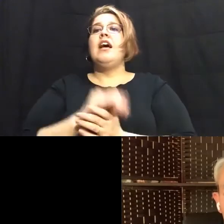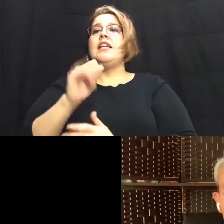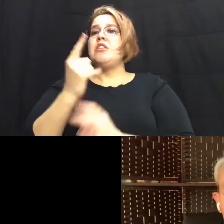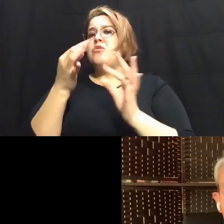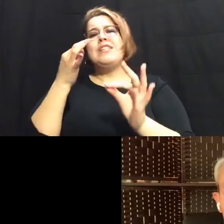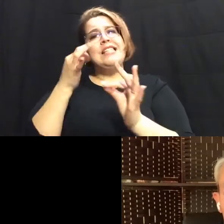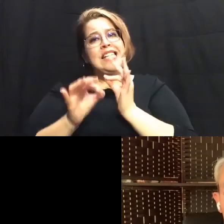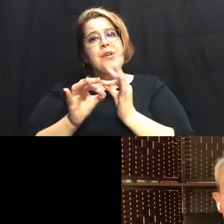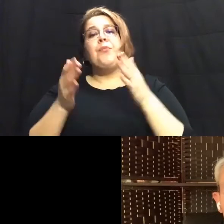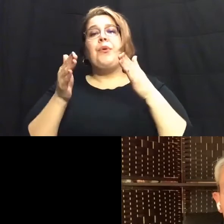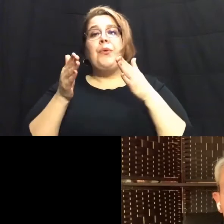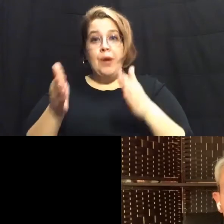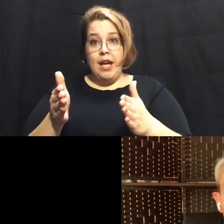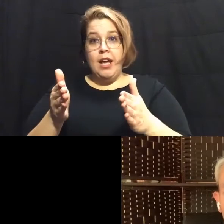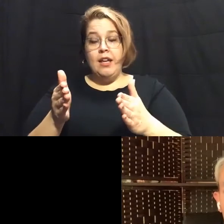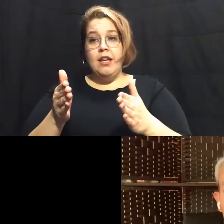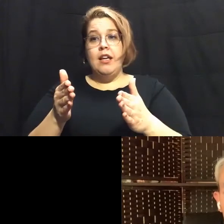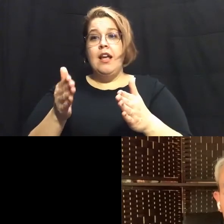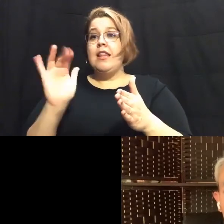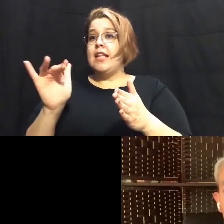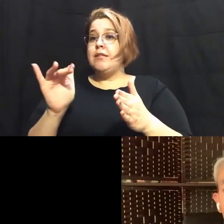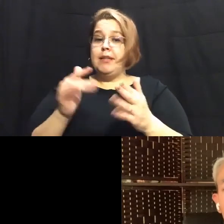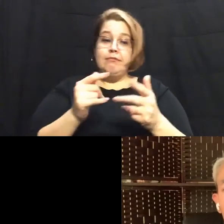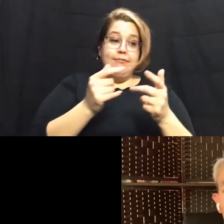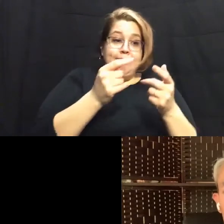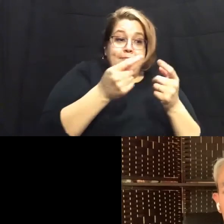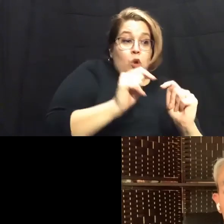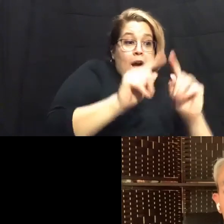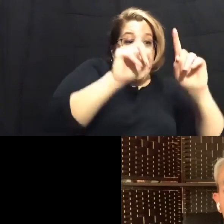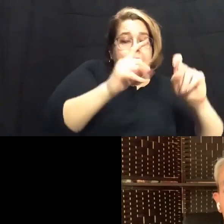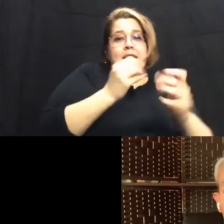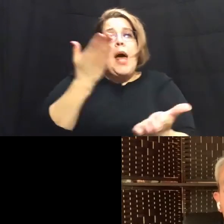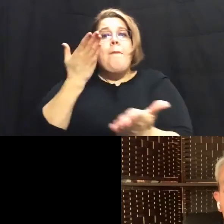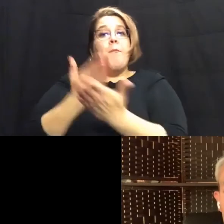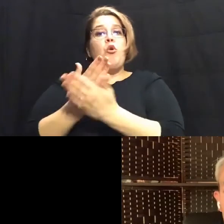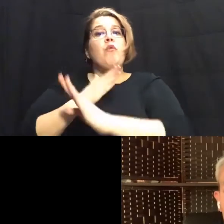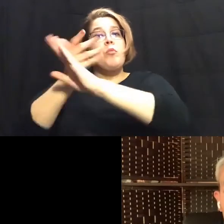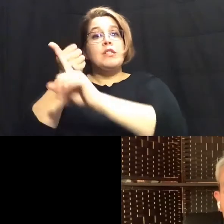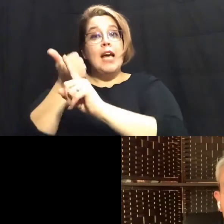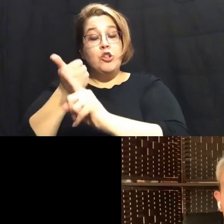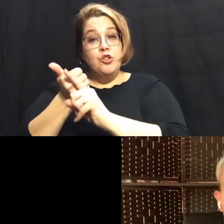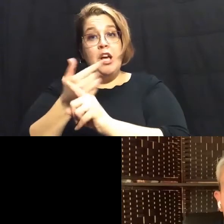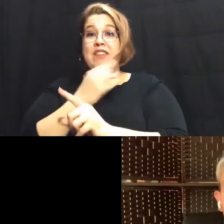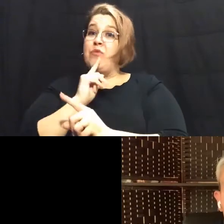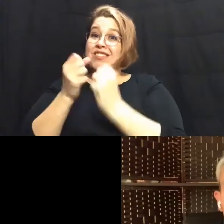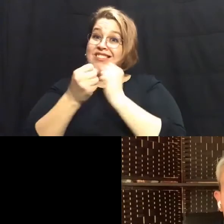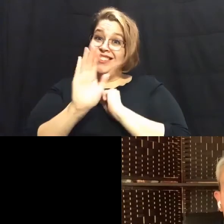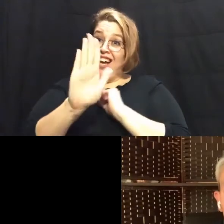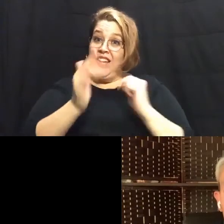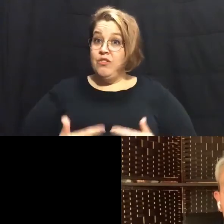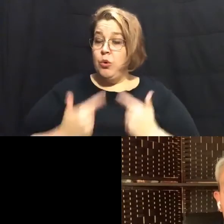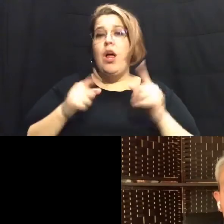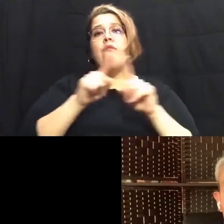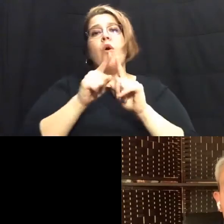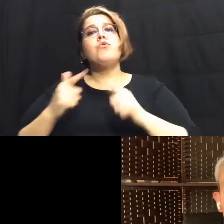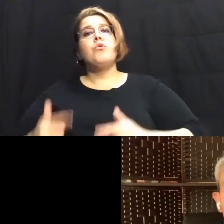way uh that it has been uh tried and proven to protect yourself and to ultimately save your life and the life of